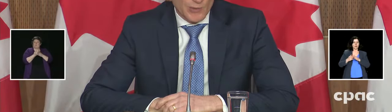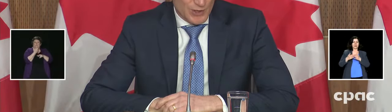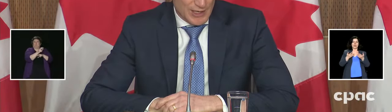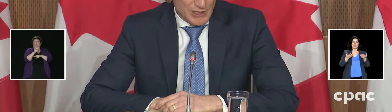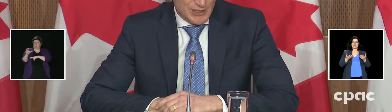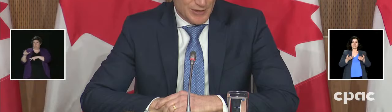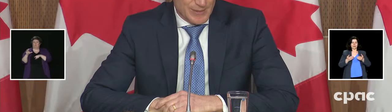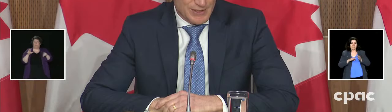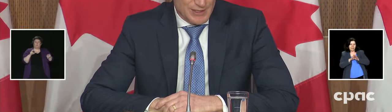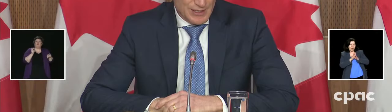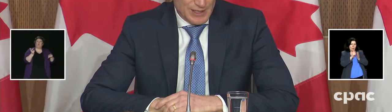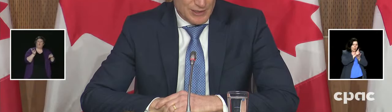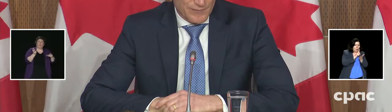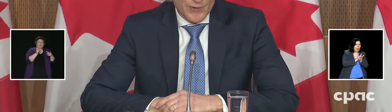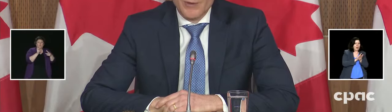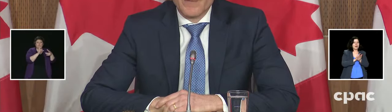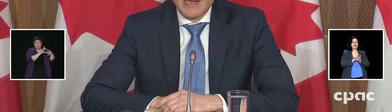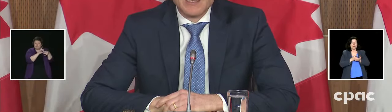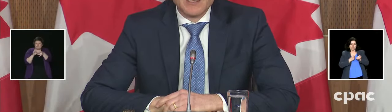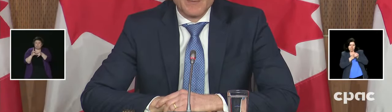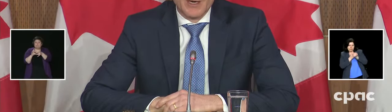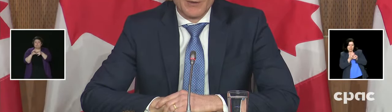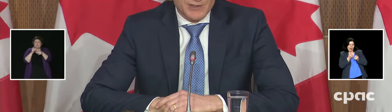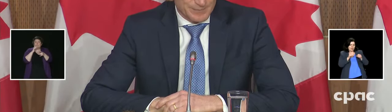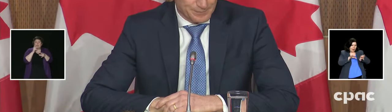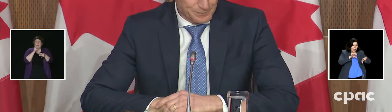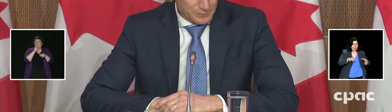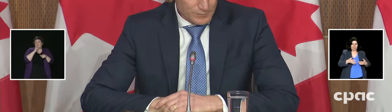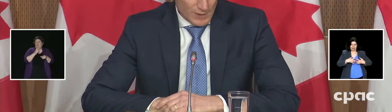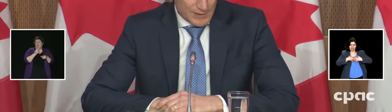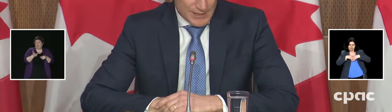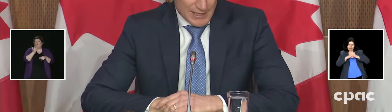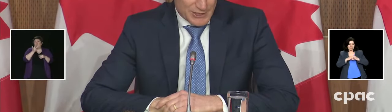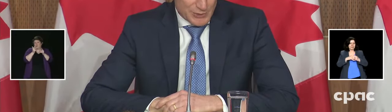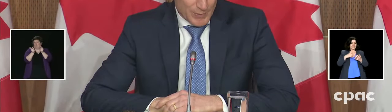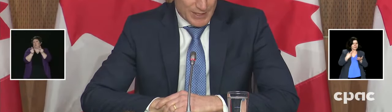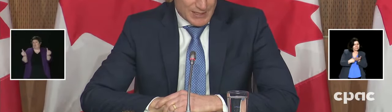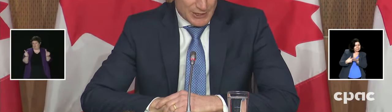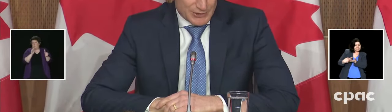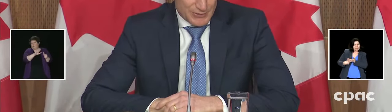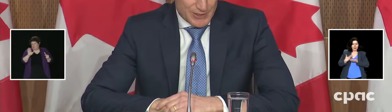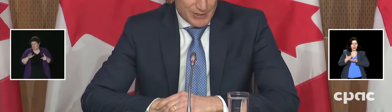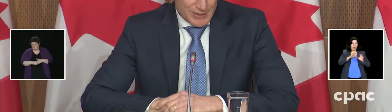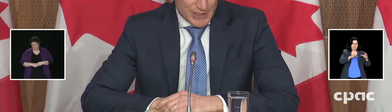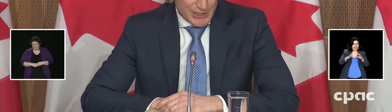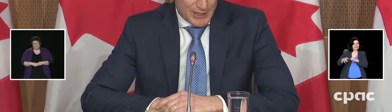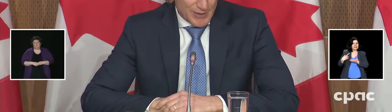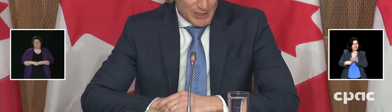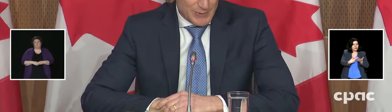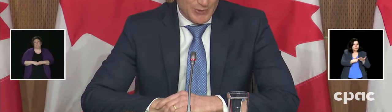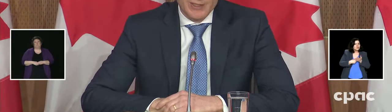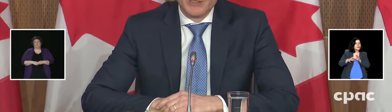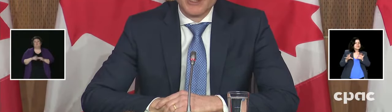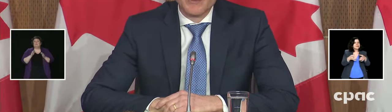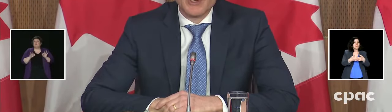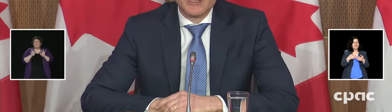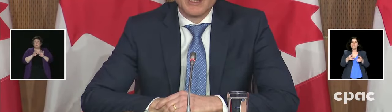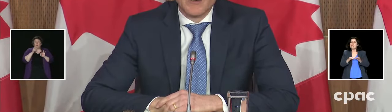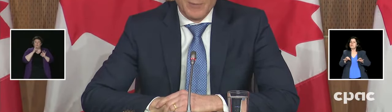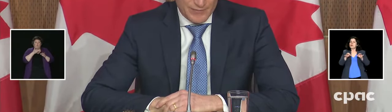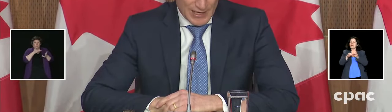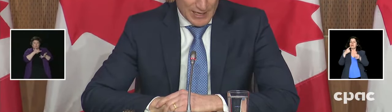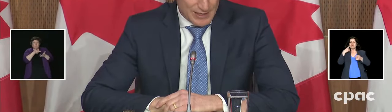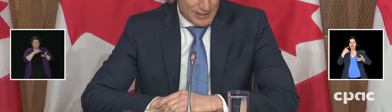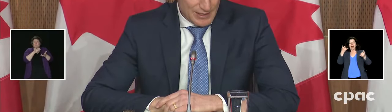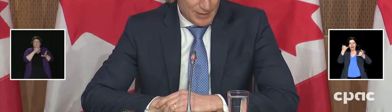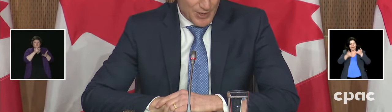tripartite coordination agreements to further advance these models. These discussions will be essential to reaching agreements between Indigenous communities,